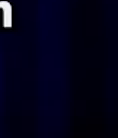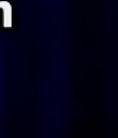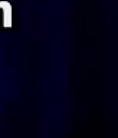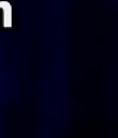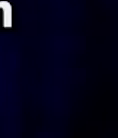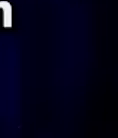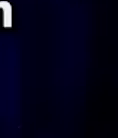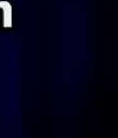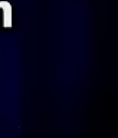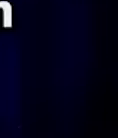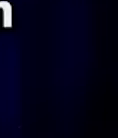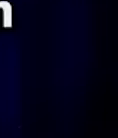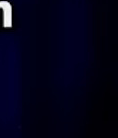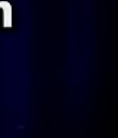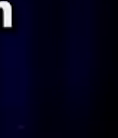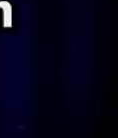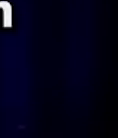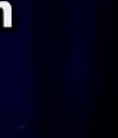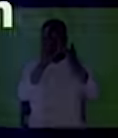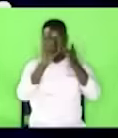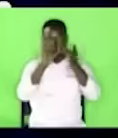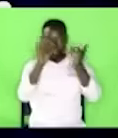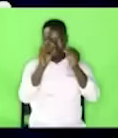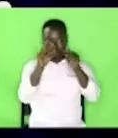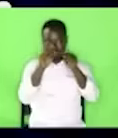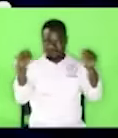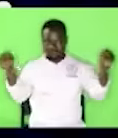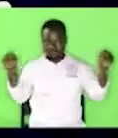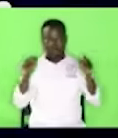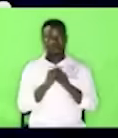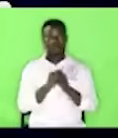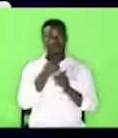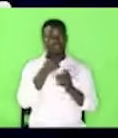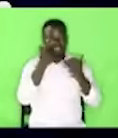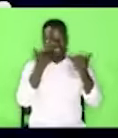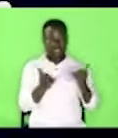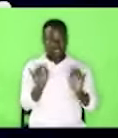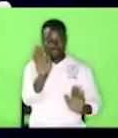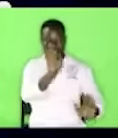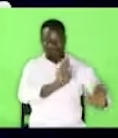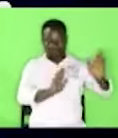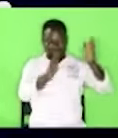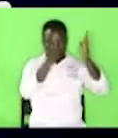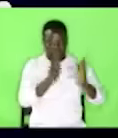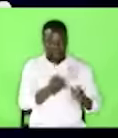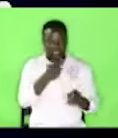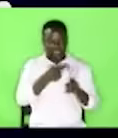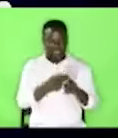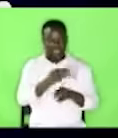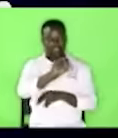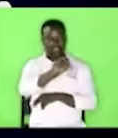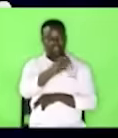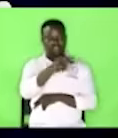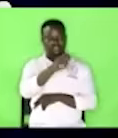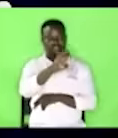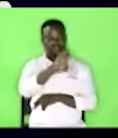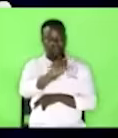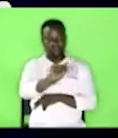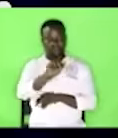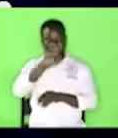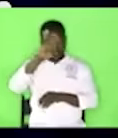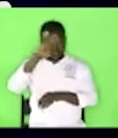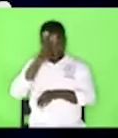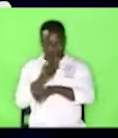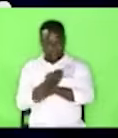just take the first line. Now, a troublemaker named Sheba, son of Bikri,